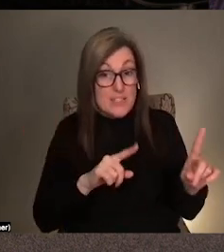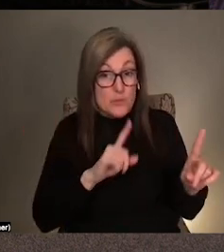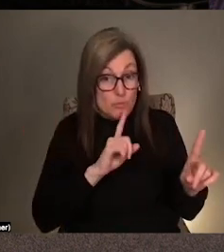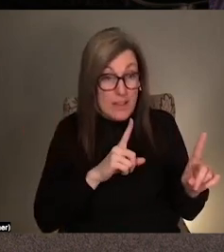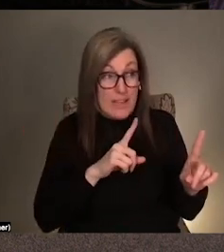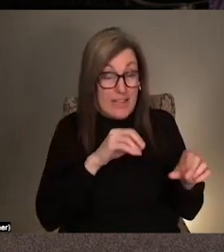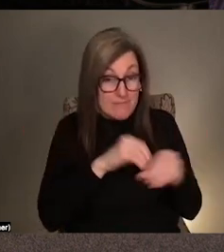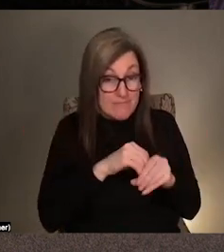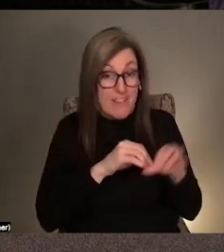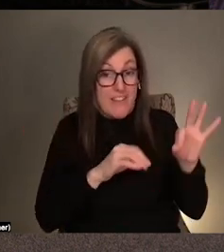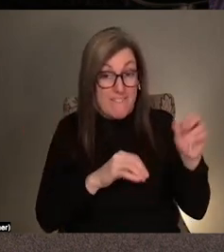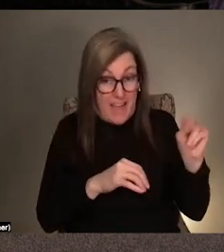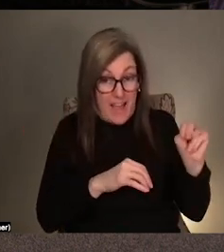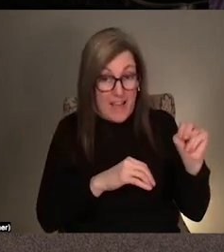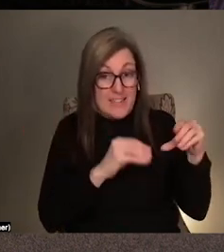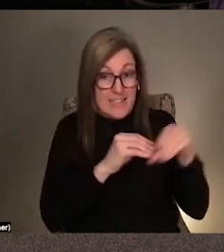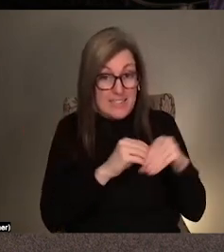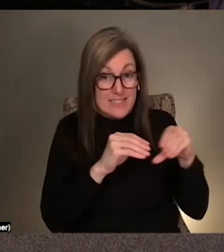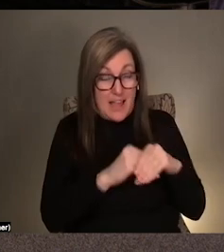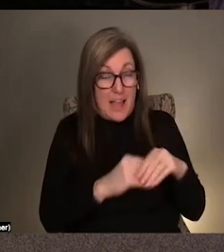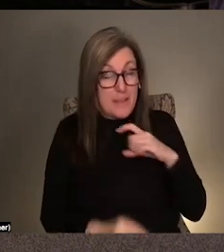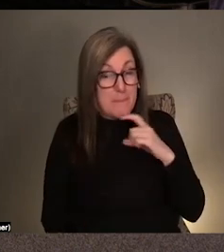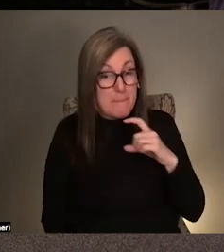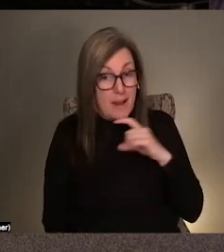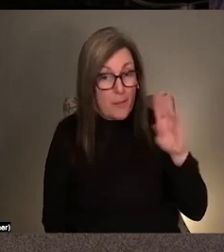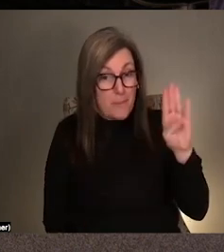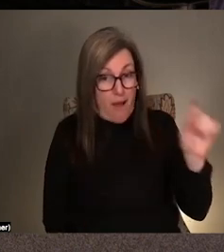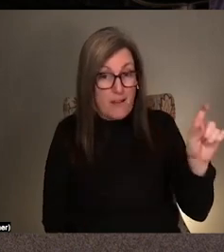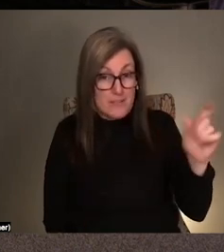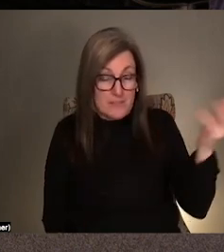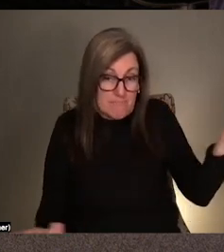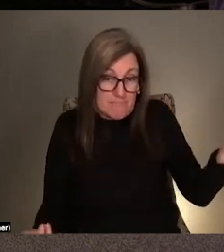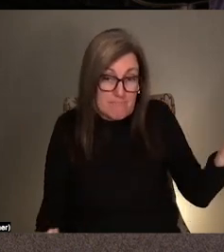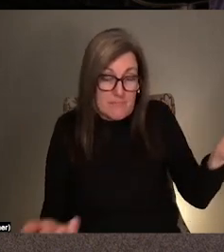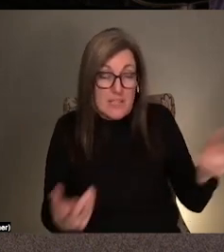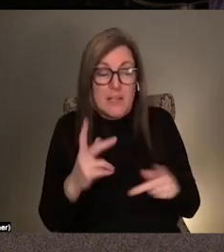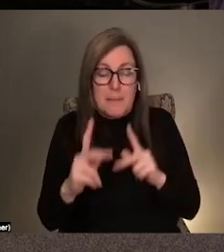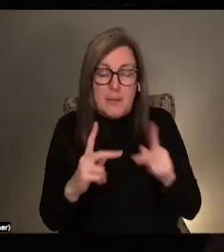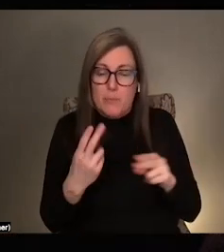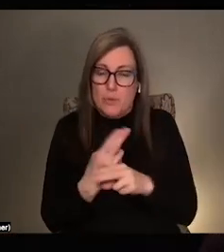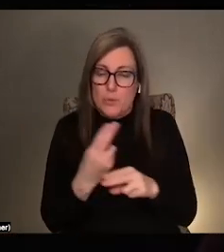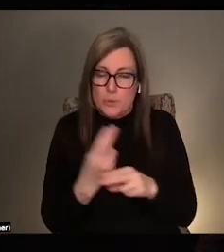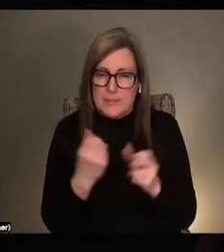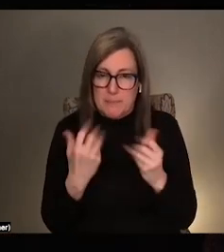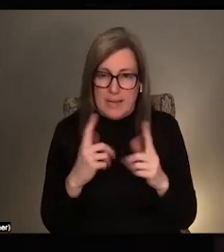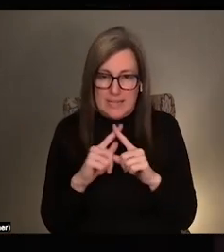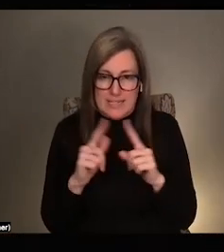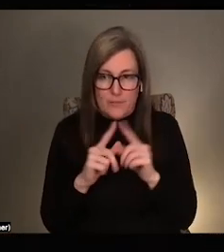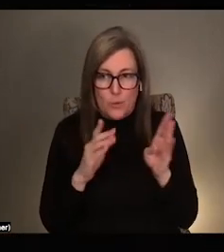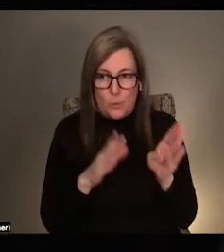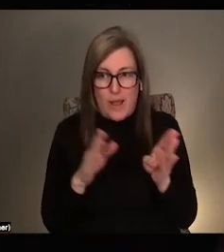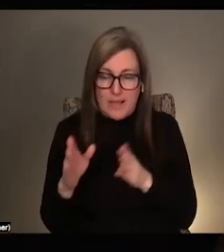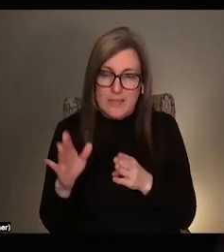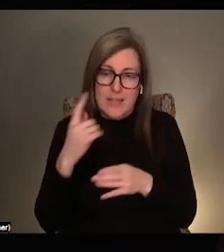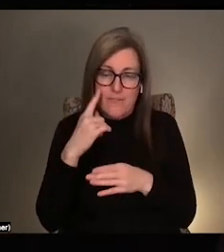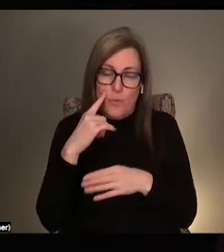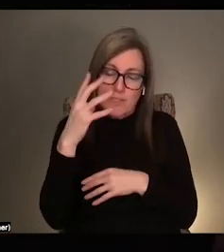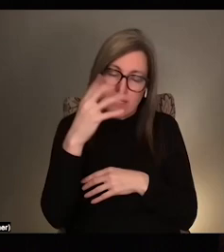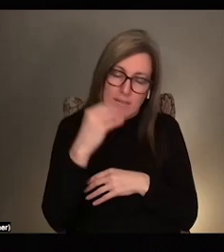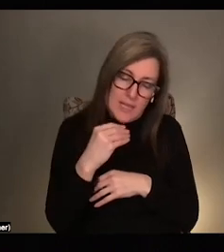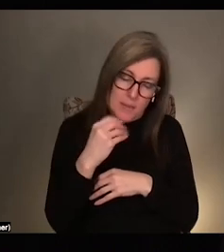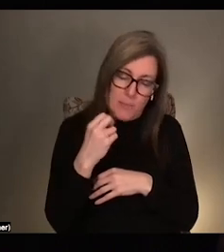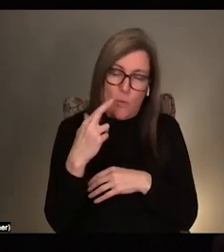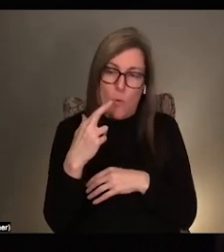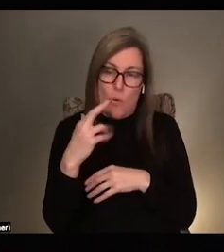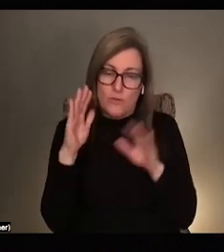box and that's what produces the sound. And people use these in a lot of different ways, like to go to sleep or to help